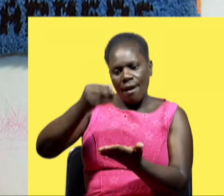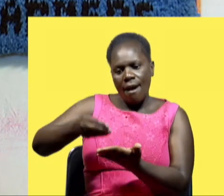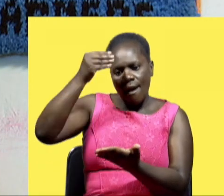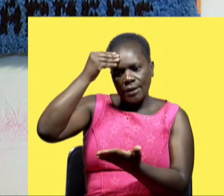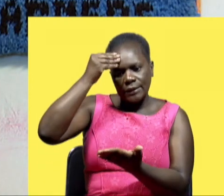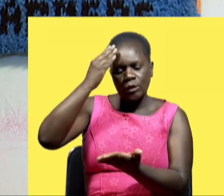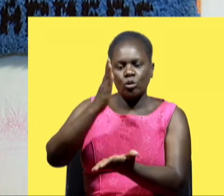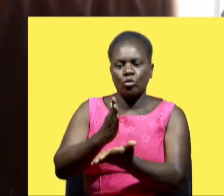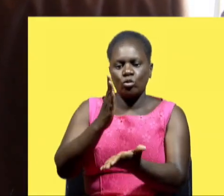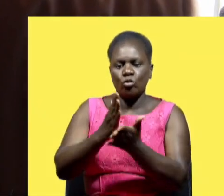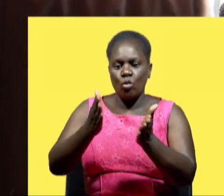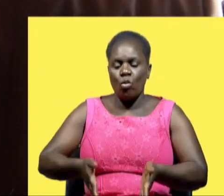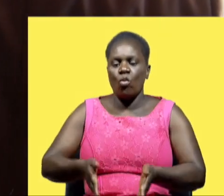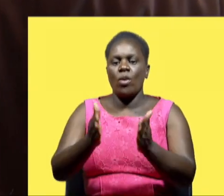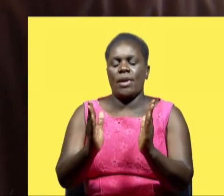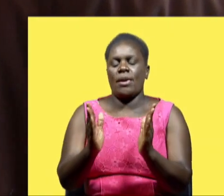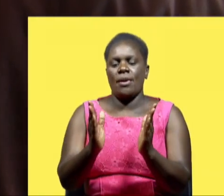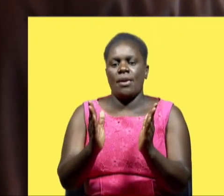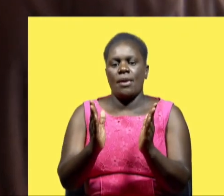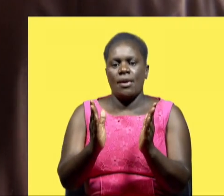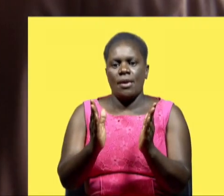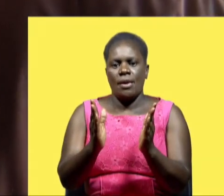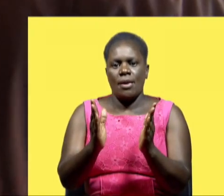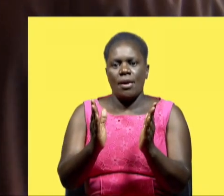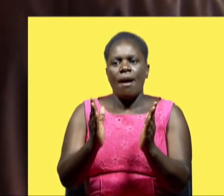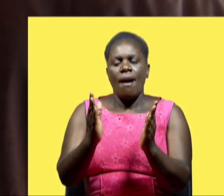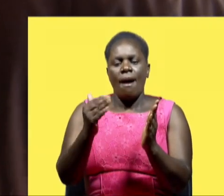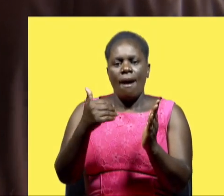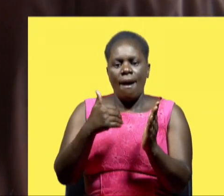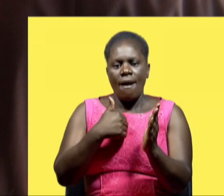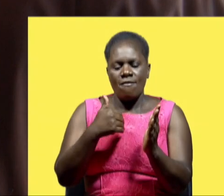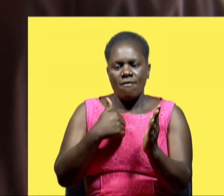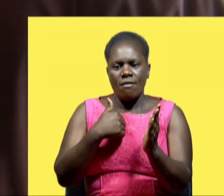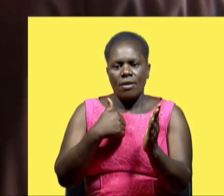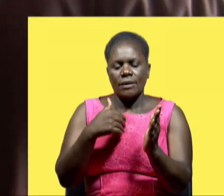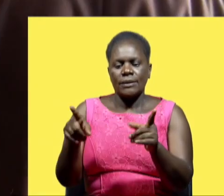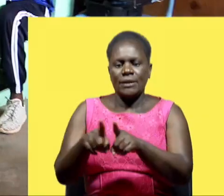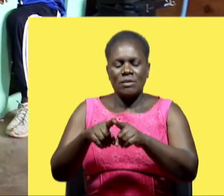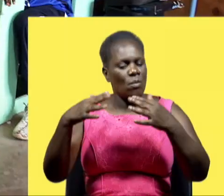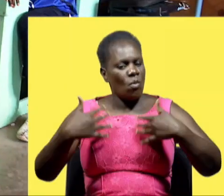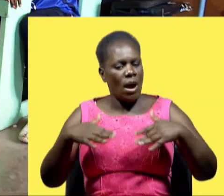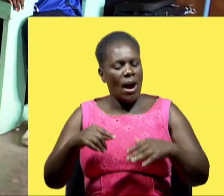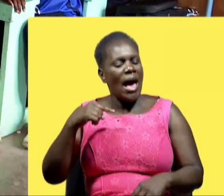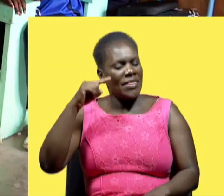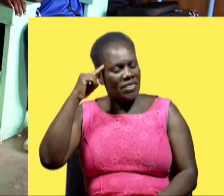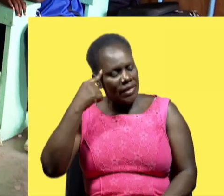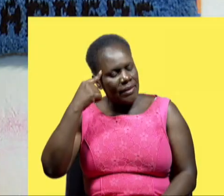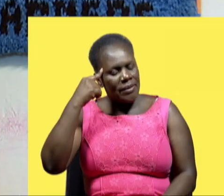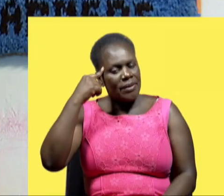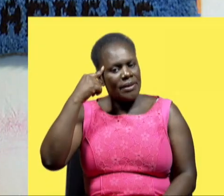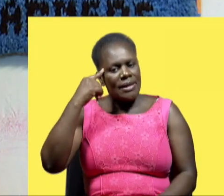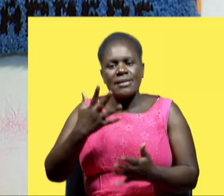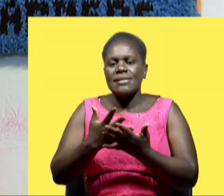in in in reality i have i've seen it's it's awesome uh i think